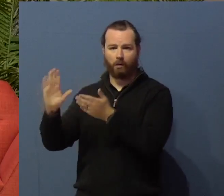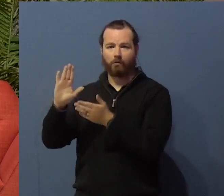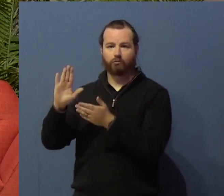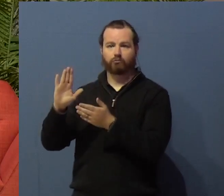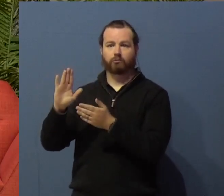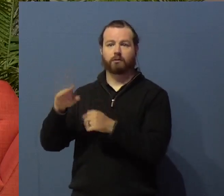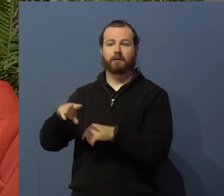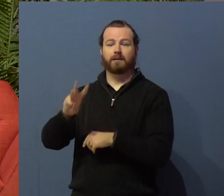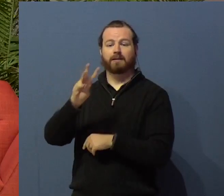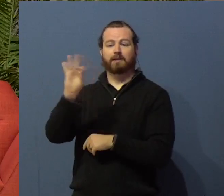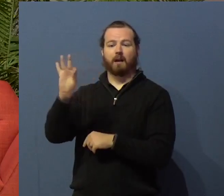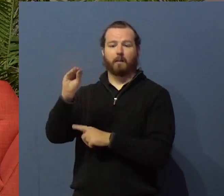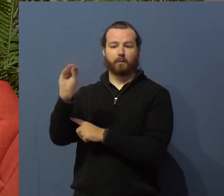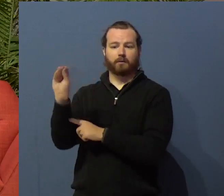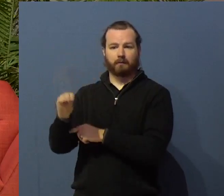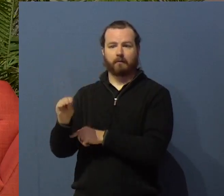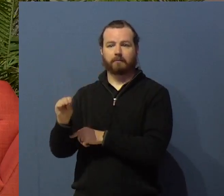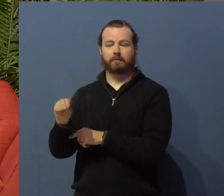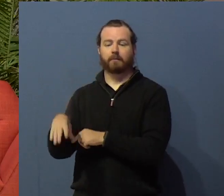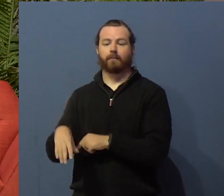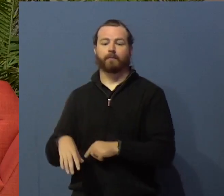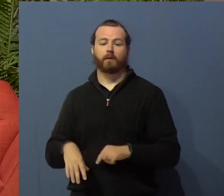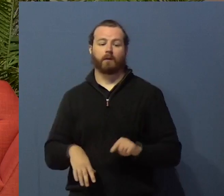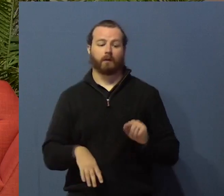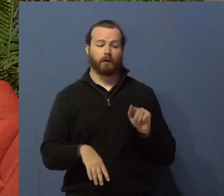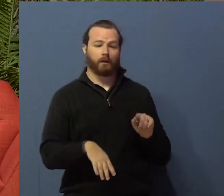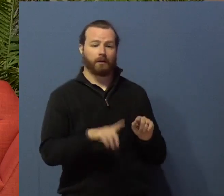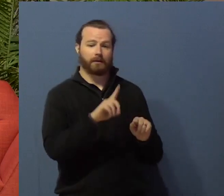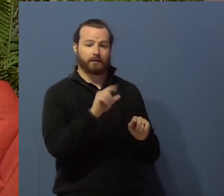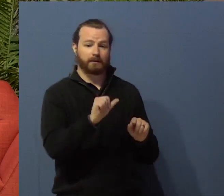Whereas, at least, 28% went to a two-year college.